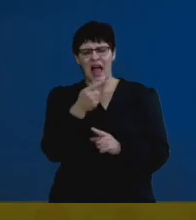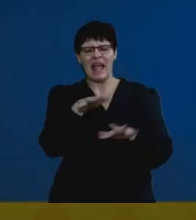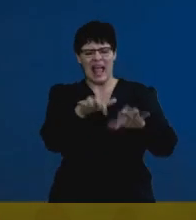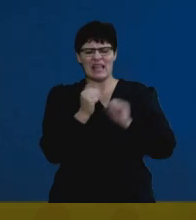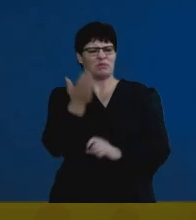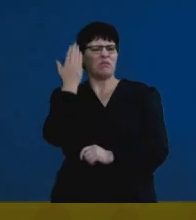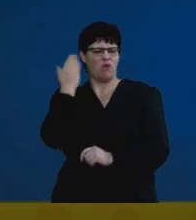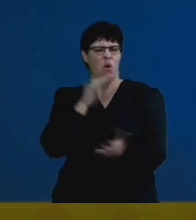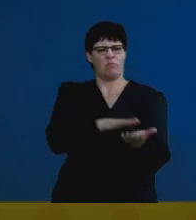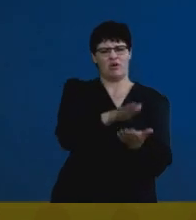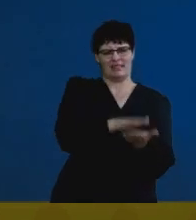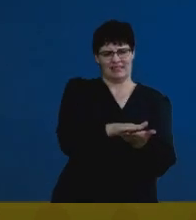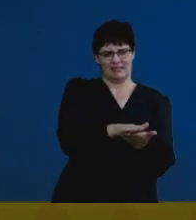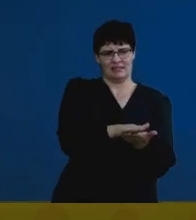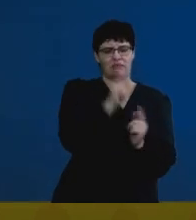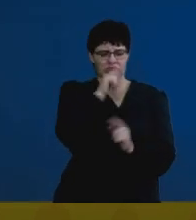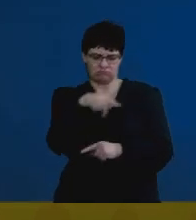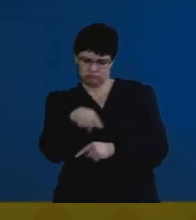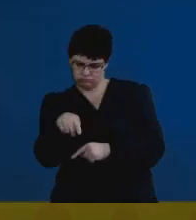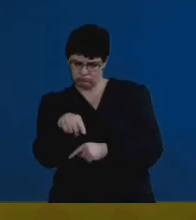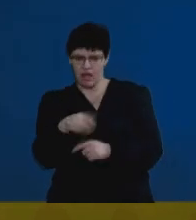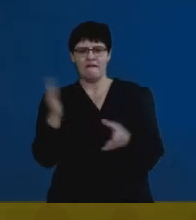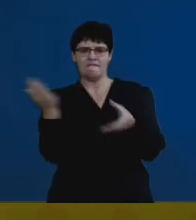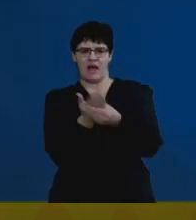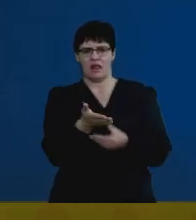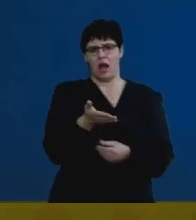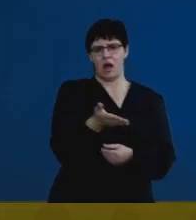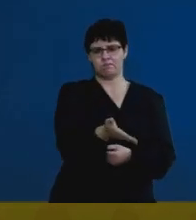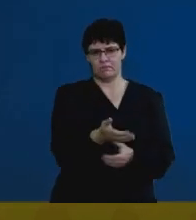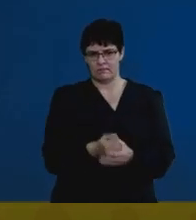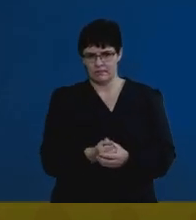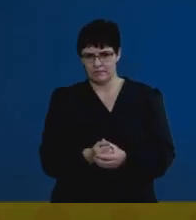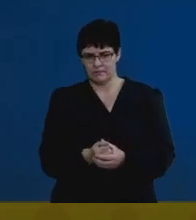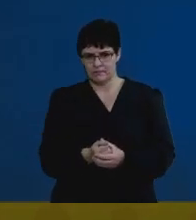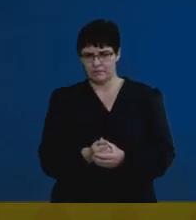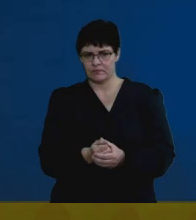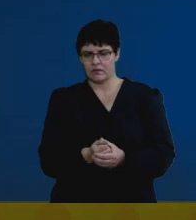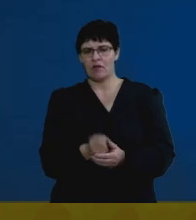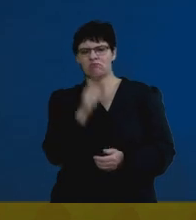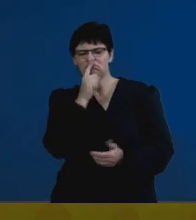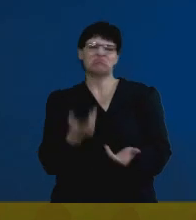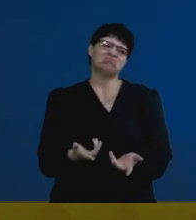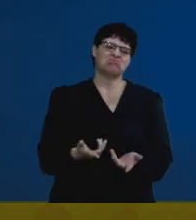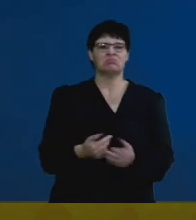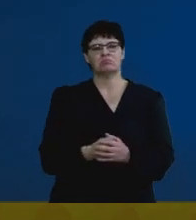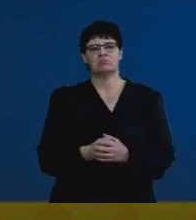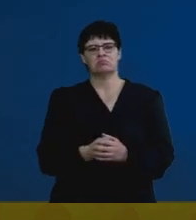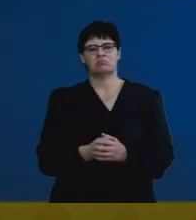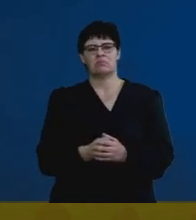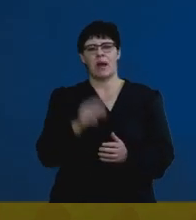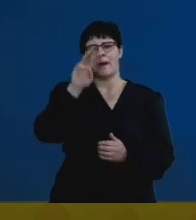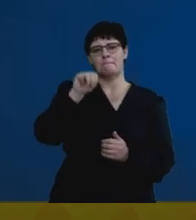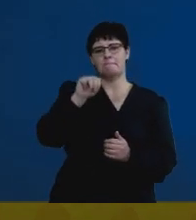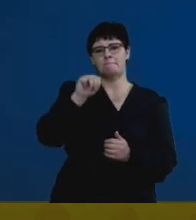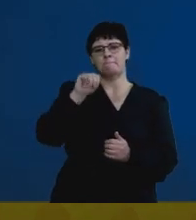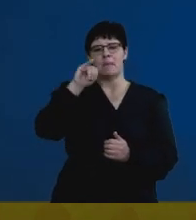exams and have these exams on a file. As you look at a section of, let's say, for example, meiosis,